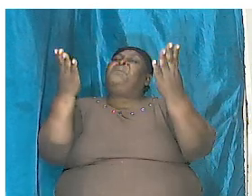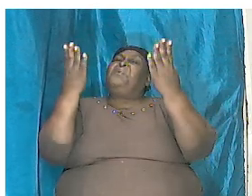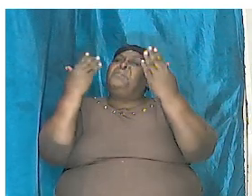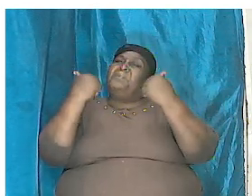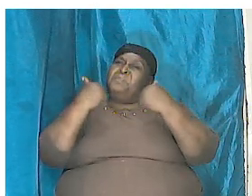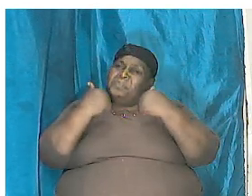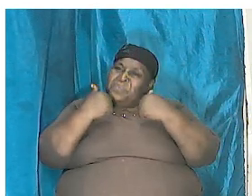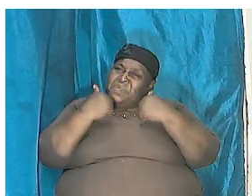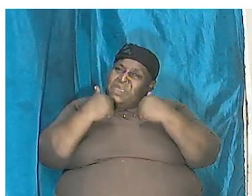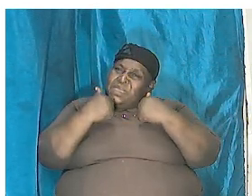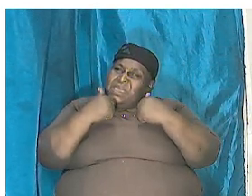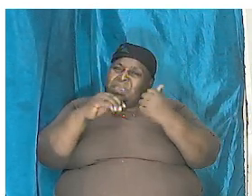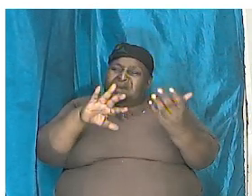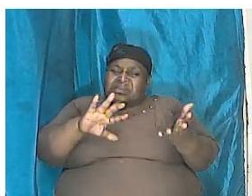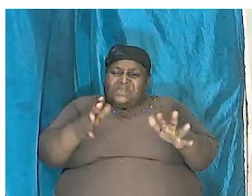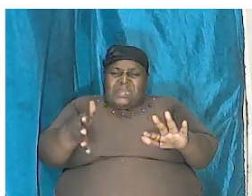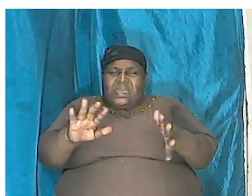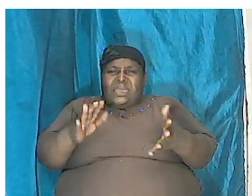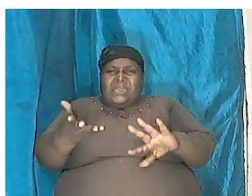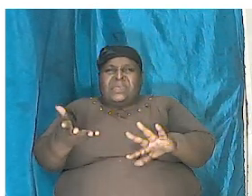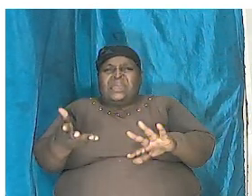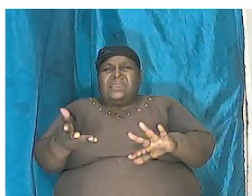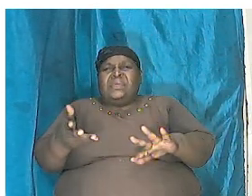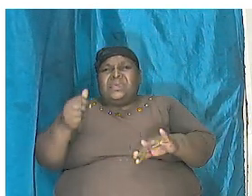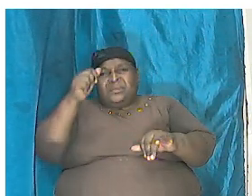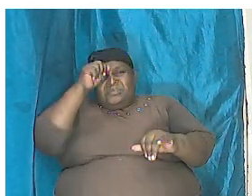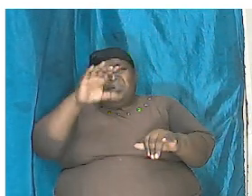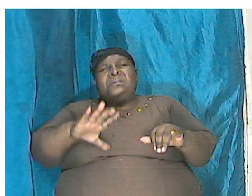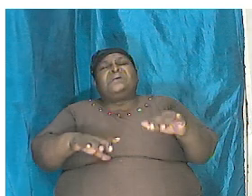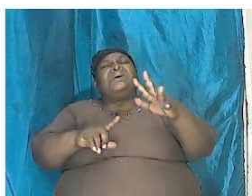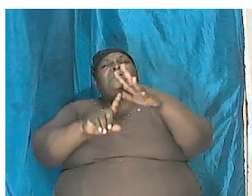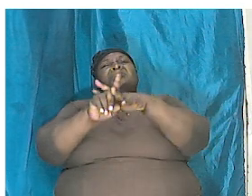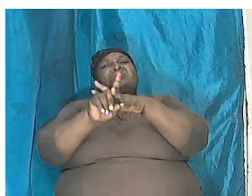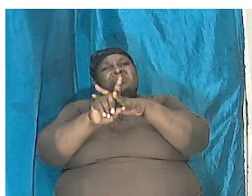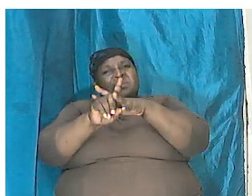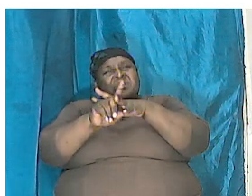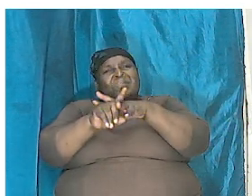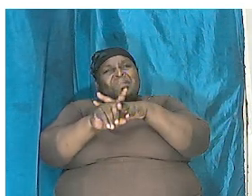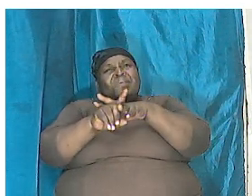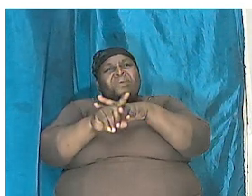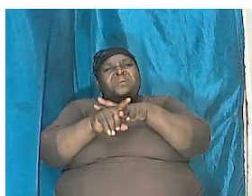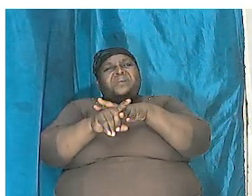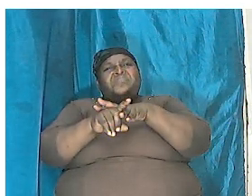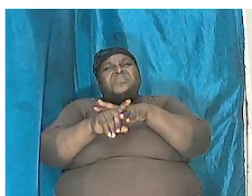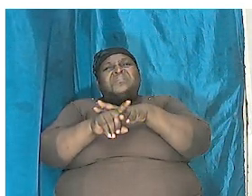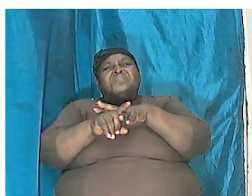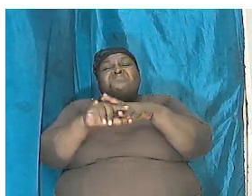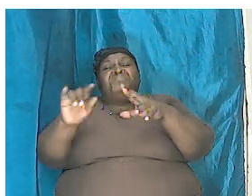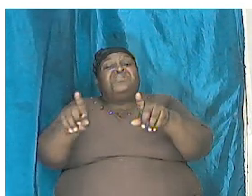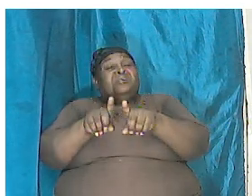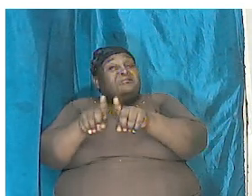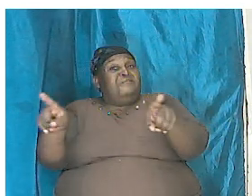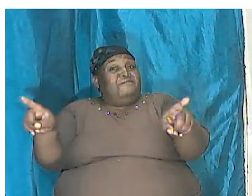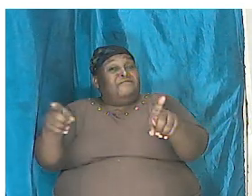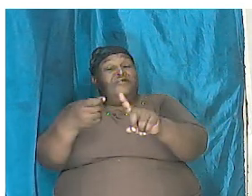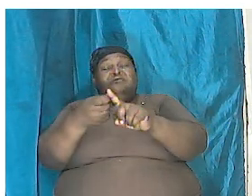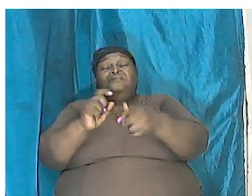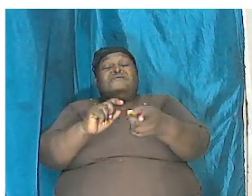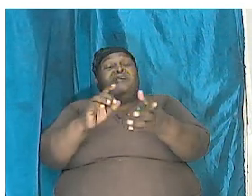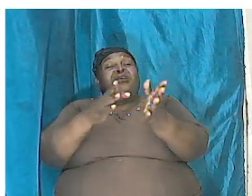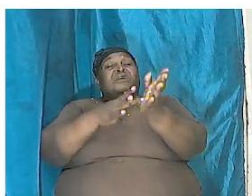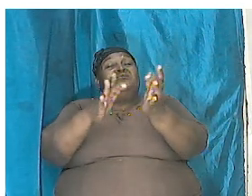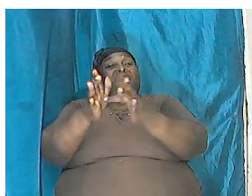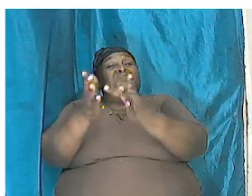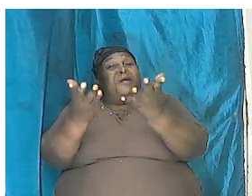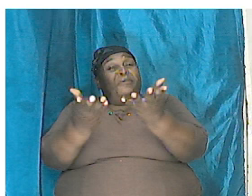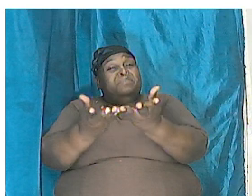they died out and then mankind came but this is contrary to scripture and it is